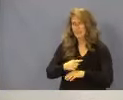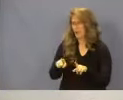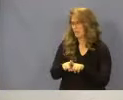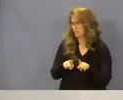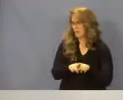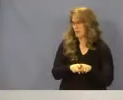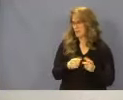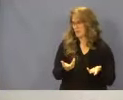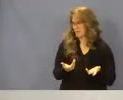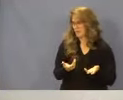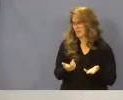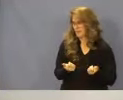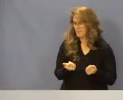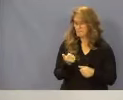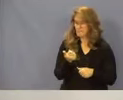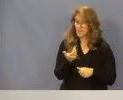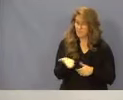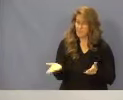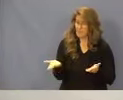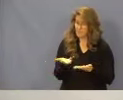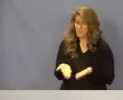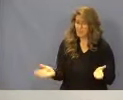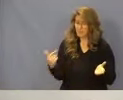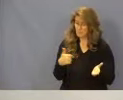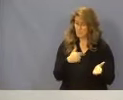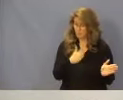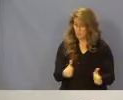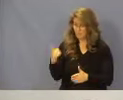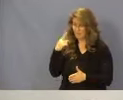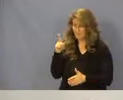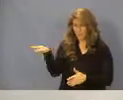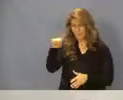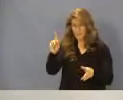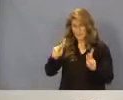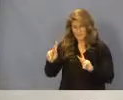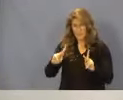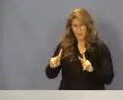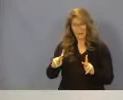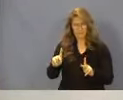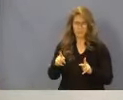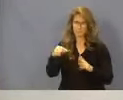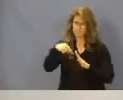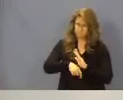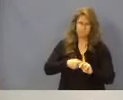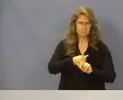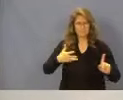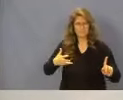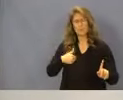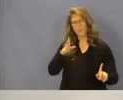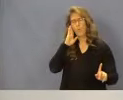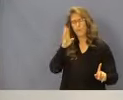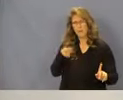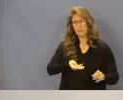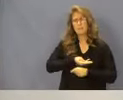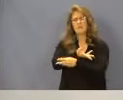materials that we prepare for the public are very thorough. And we continue to honor that. So we'll have materials out